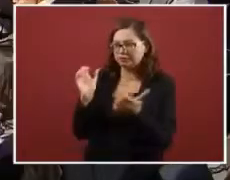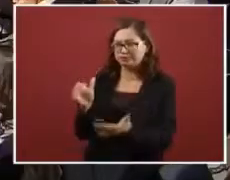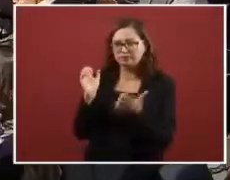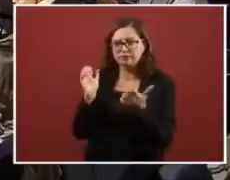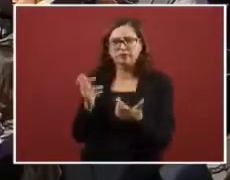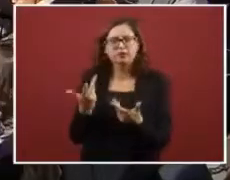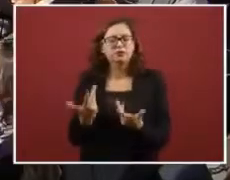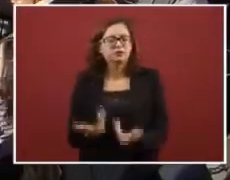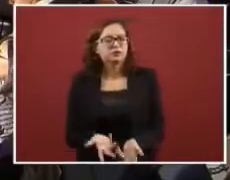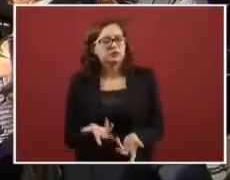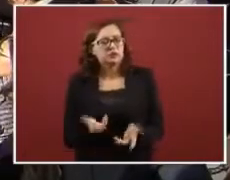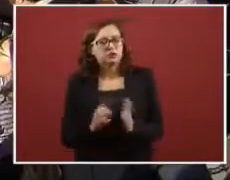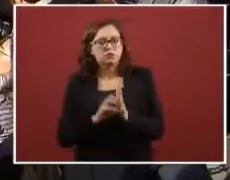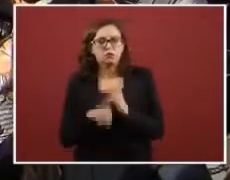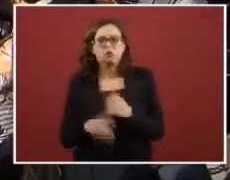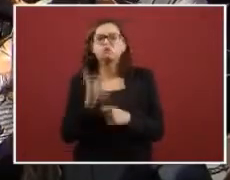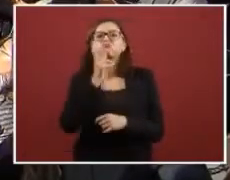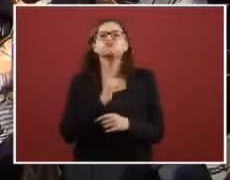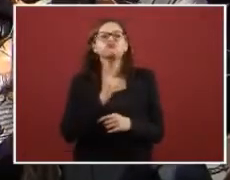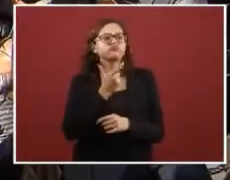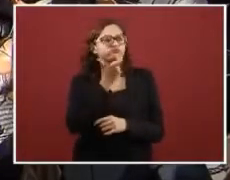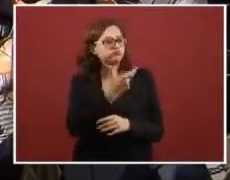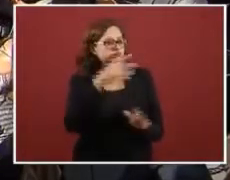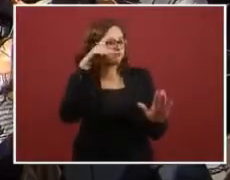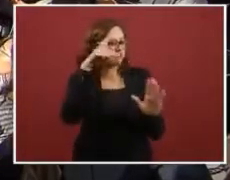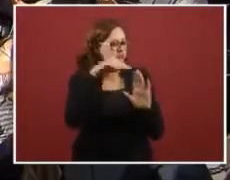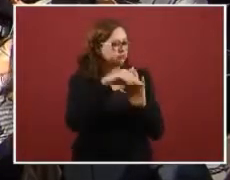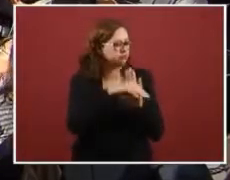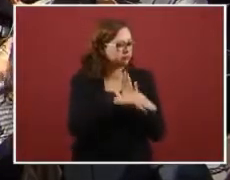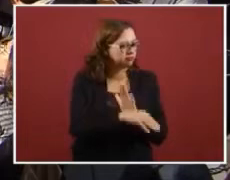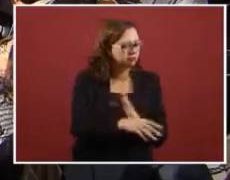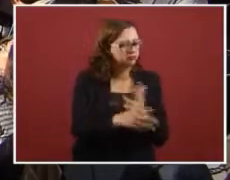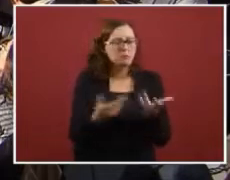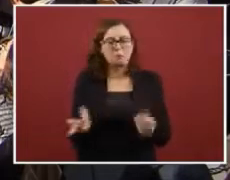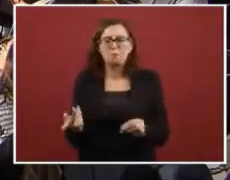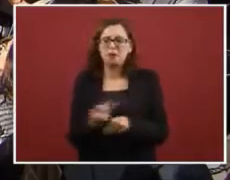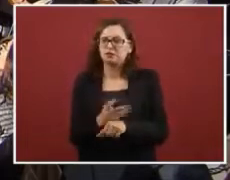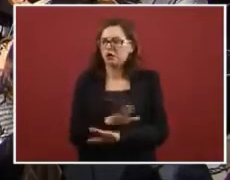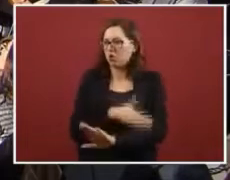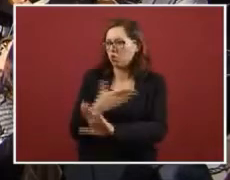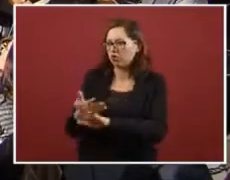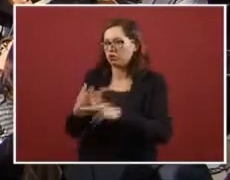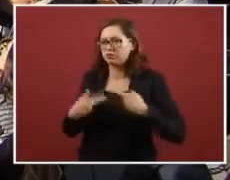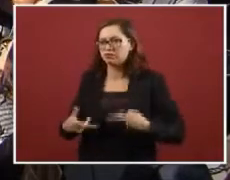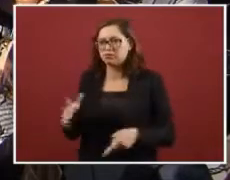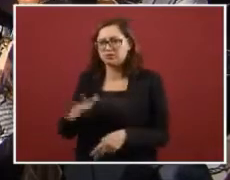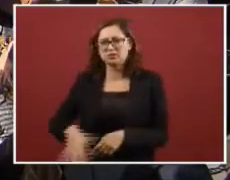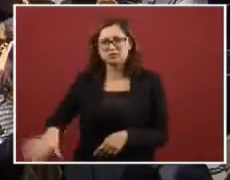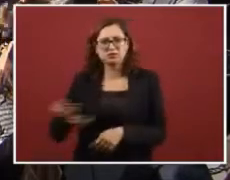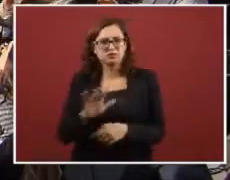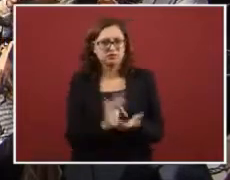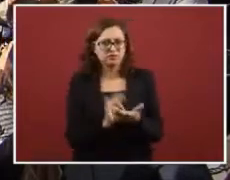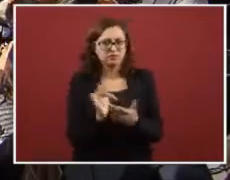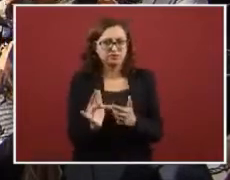example, for the collapse of the oil prices that has observed. What implications will this for the population? Thank you.